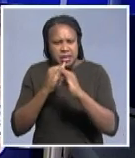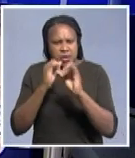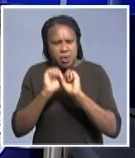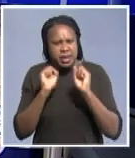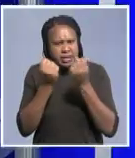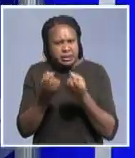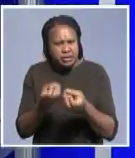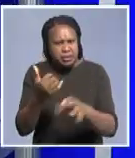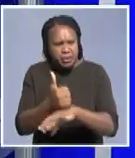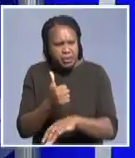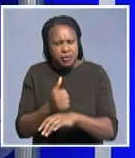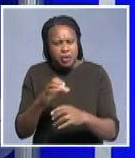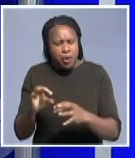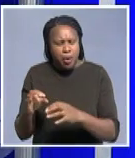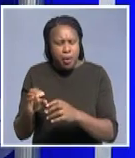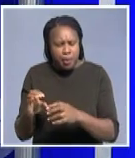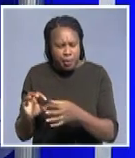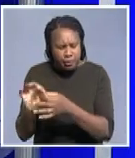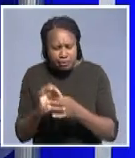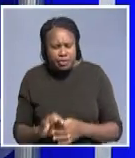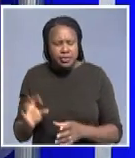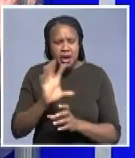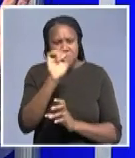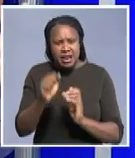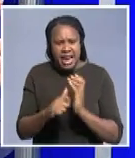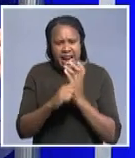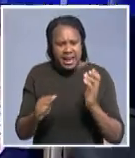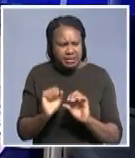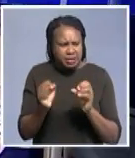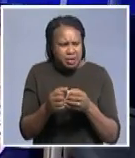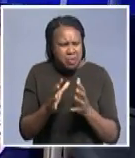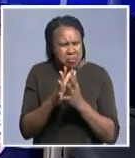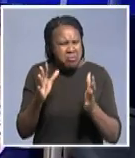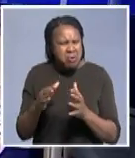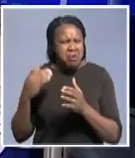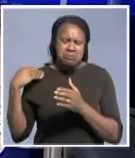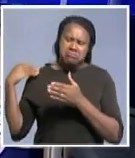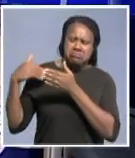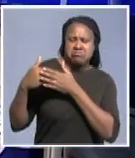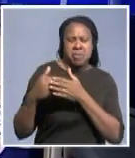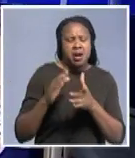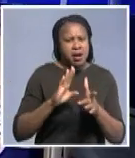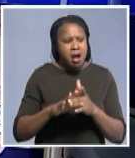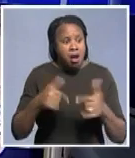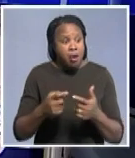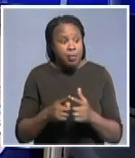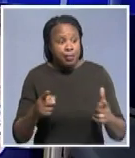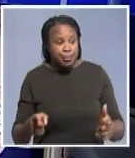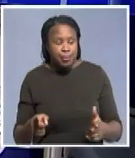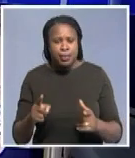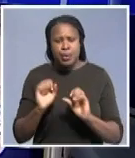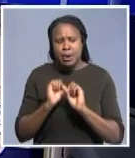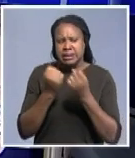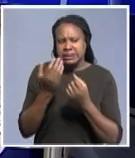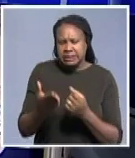providing a platform for cooperation among African tax authorities please give us a little bit more background especially in terms of how long this